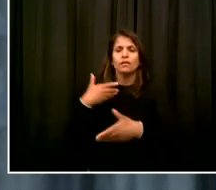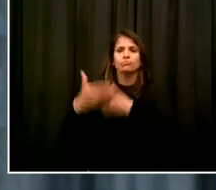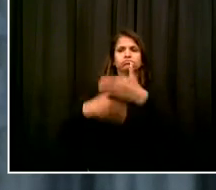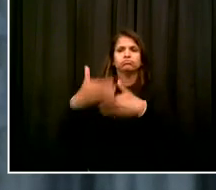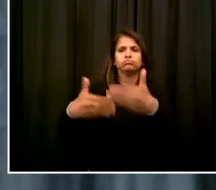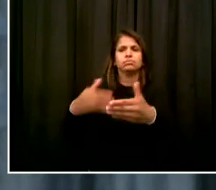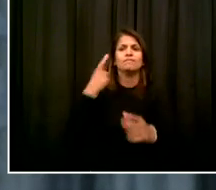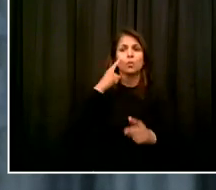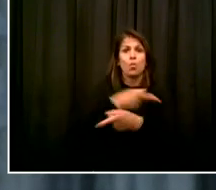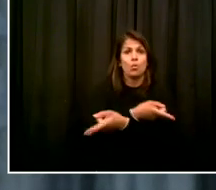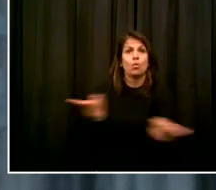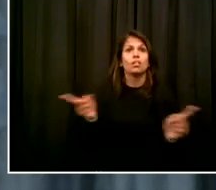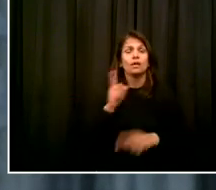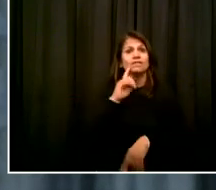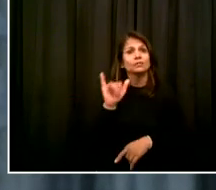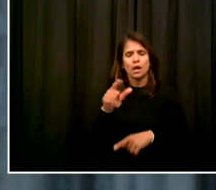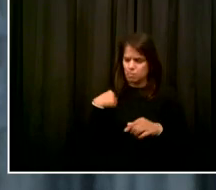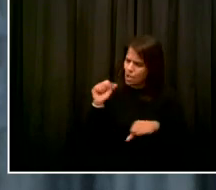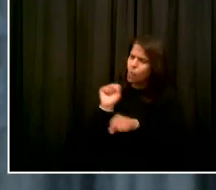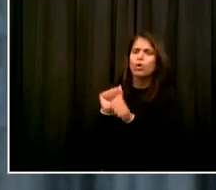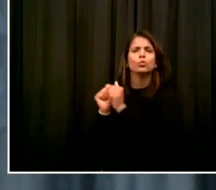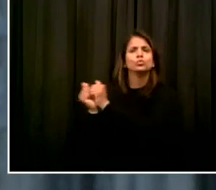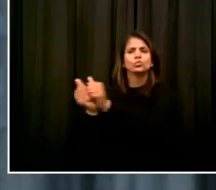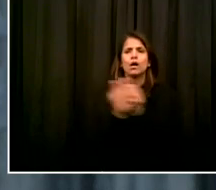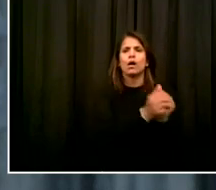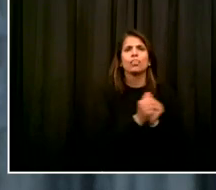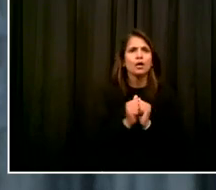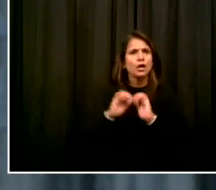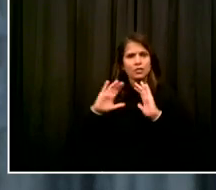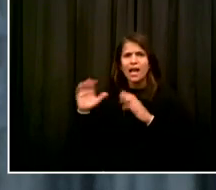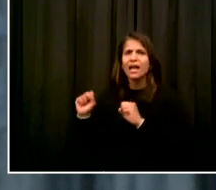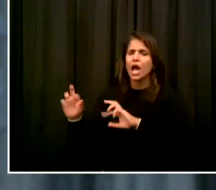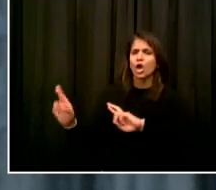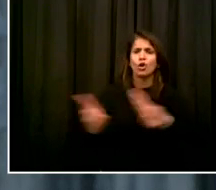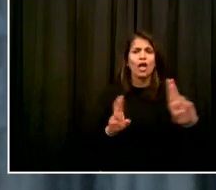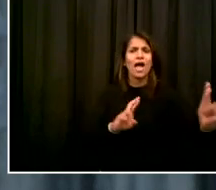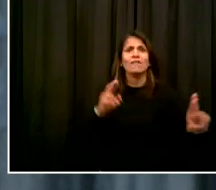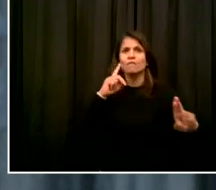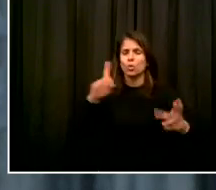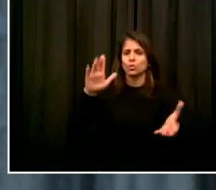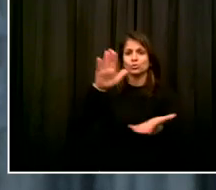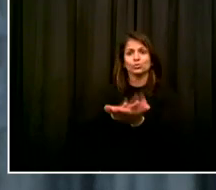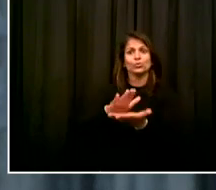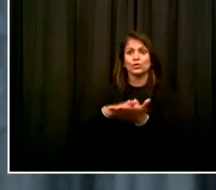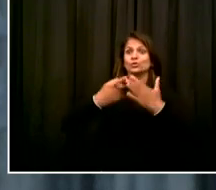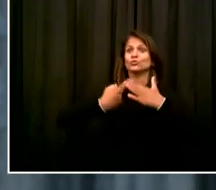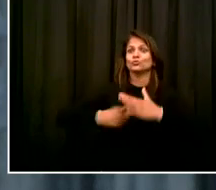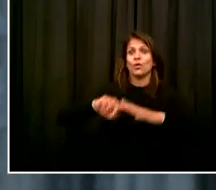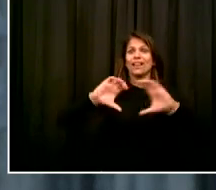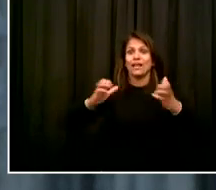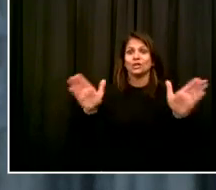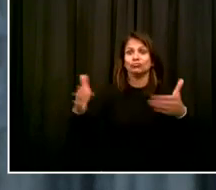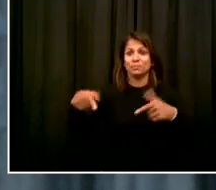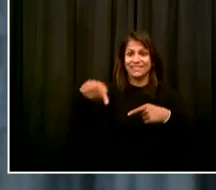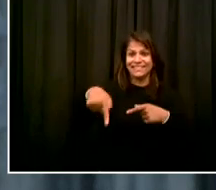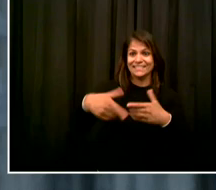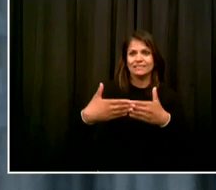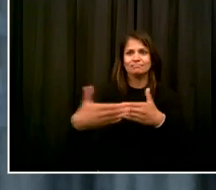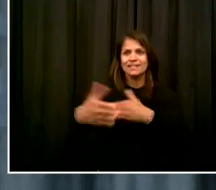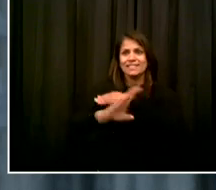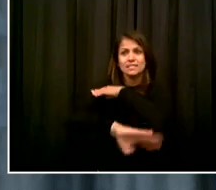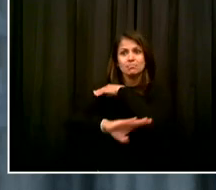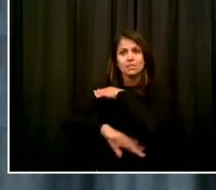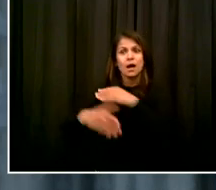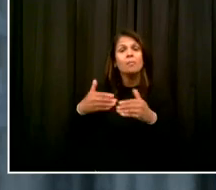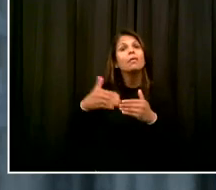for a new school year, even in the face of so many challenges, I feel hope. We have the best school leadership,